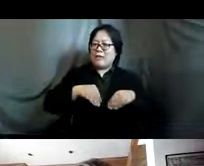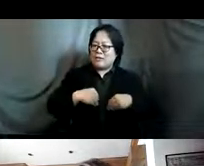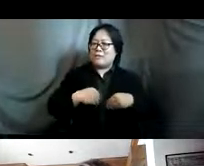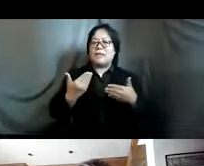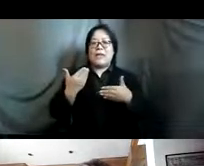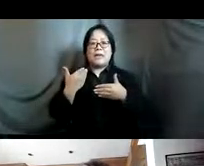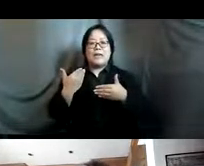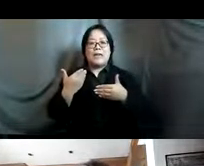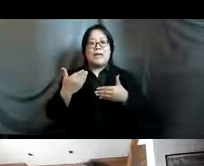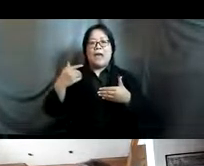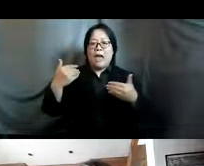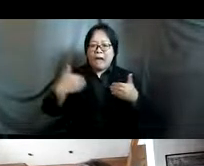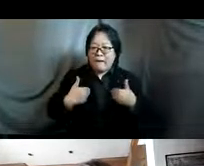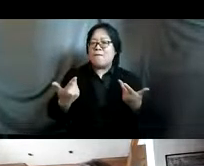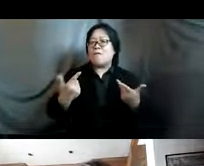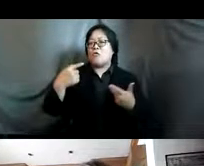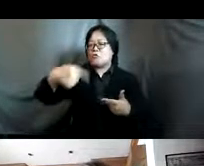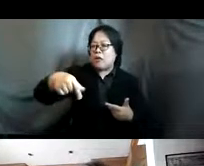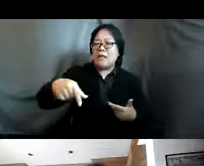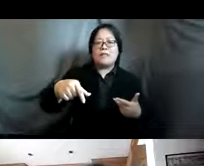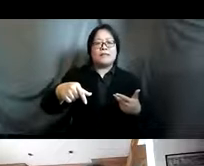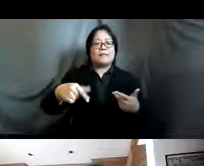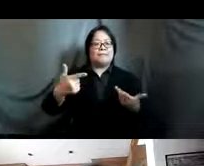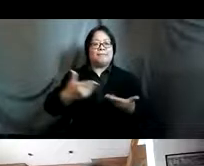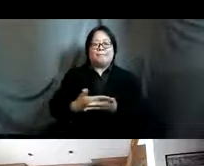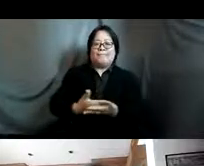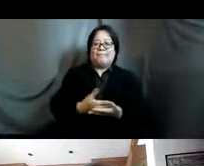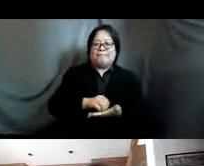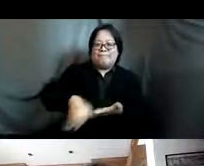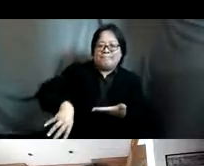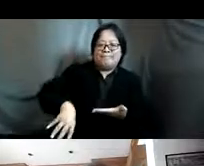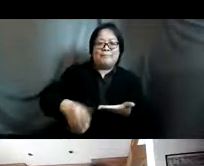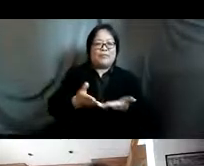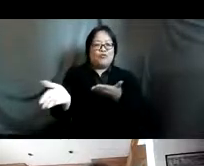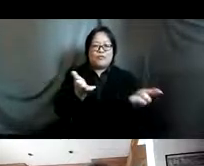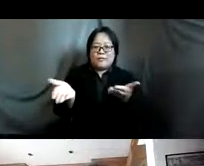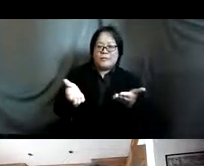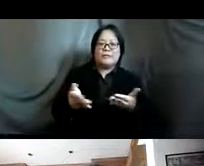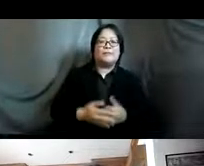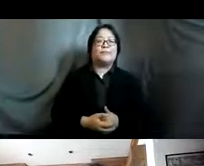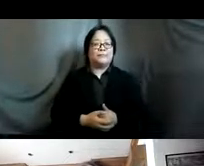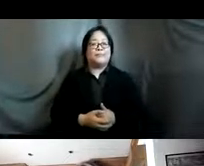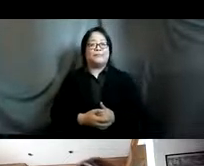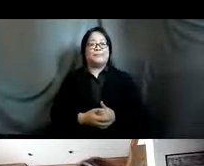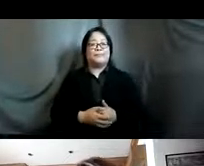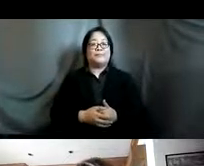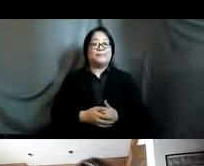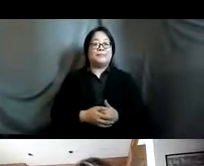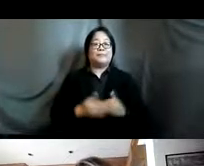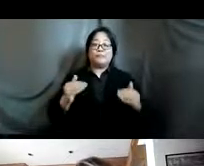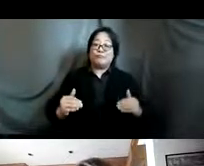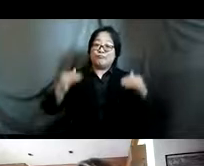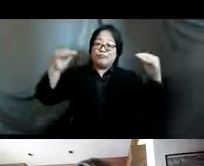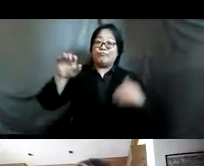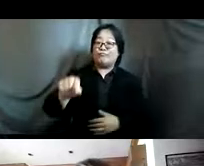and quality of comprehensive abortion care and services and voluntary contraception would be key increasing srhr